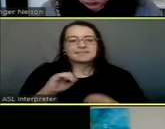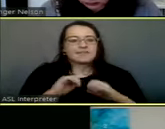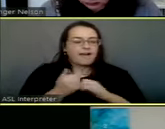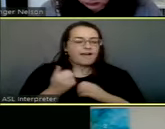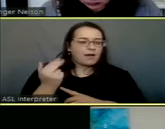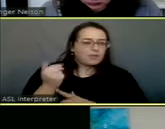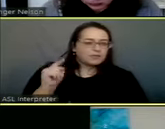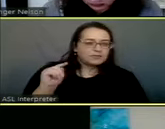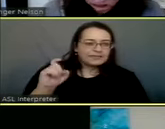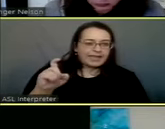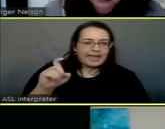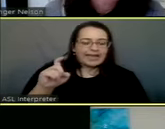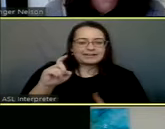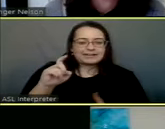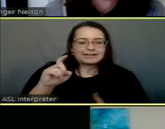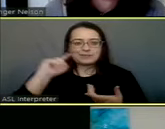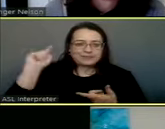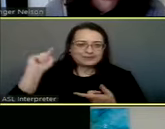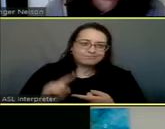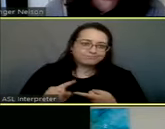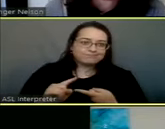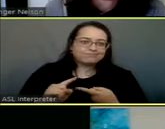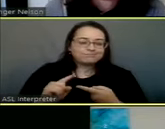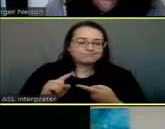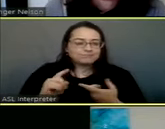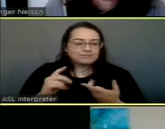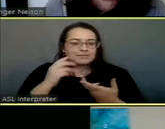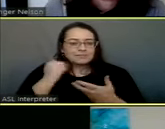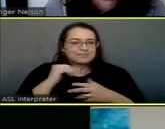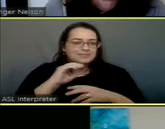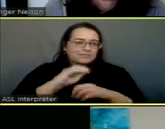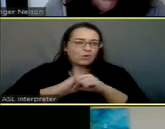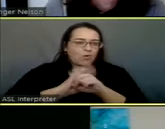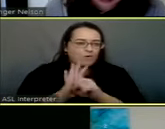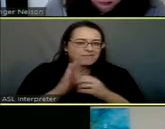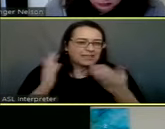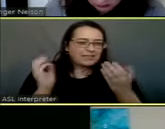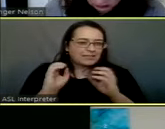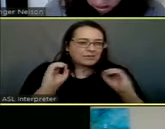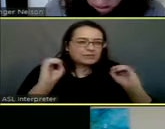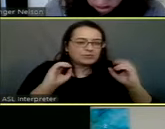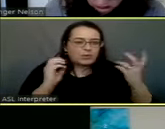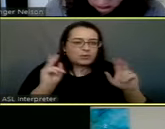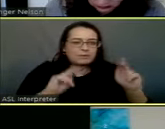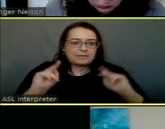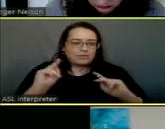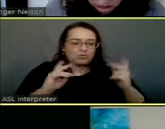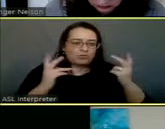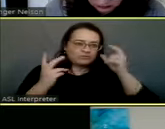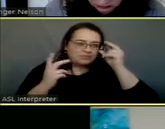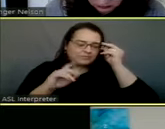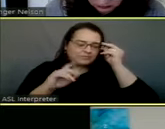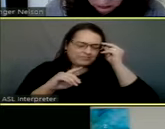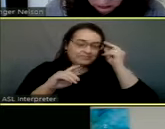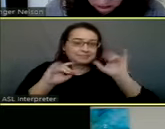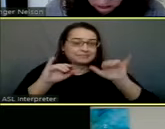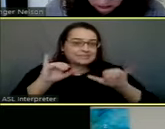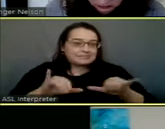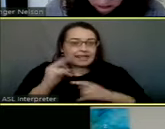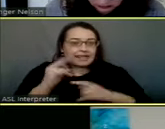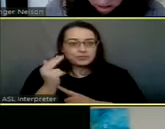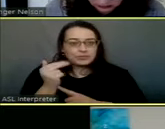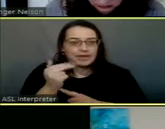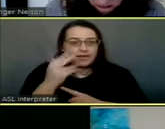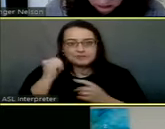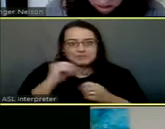tax had dropped off significantly because hotel occupancy, you know, basically plummeted during the height of the